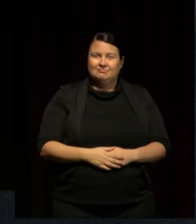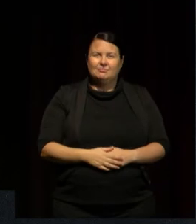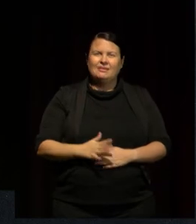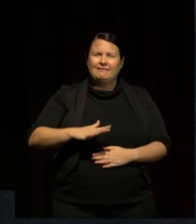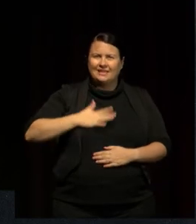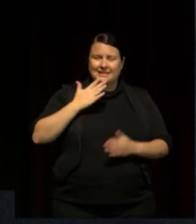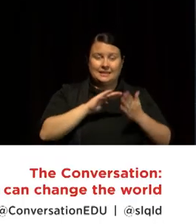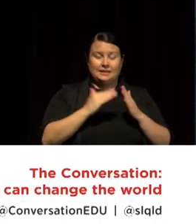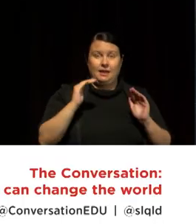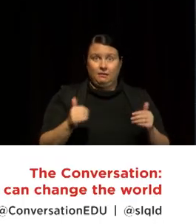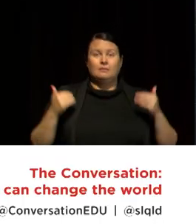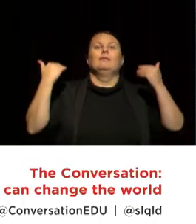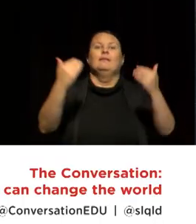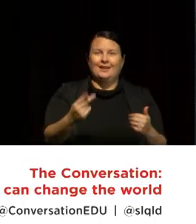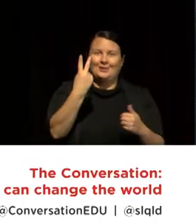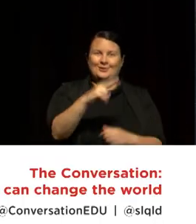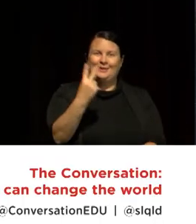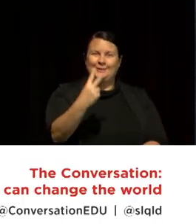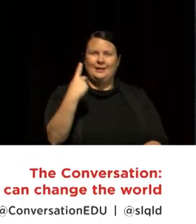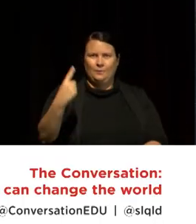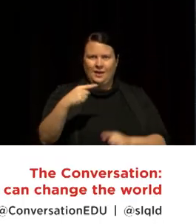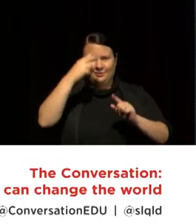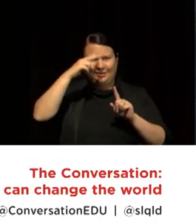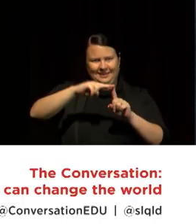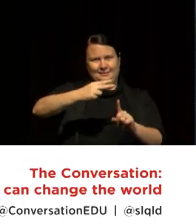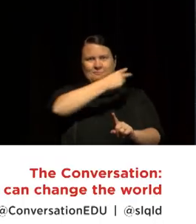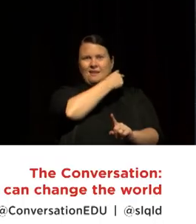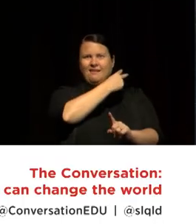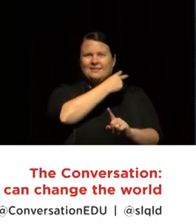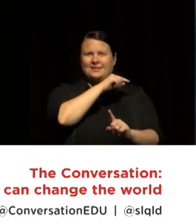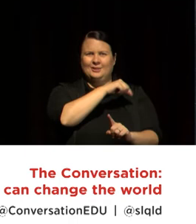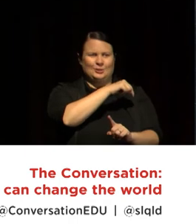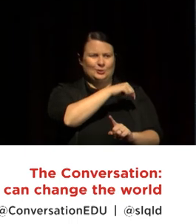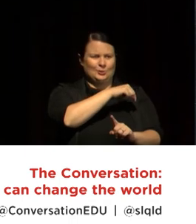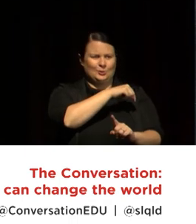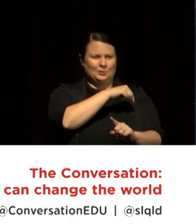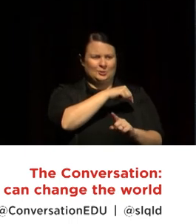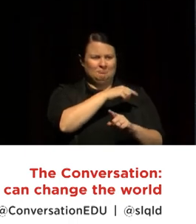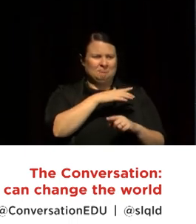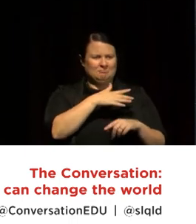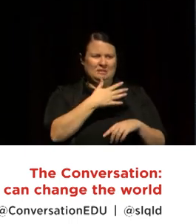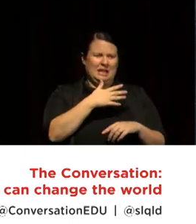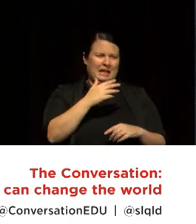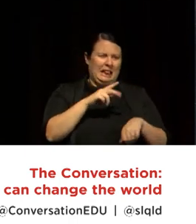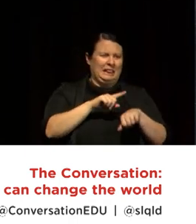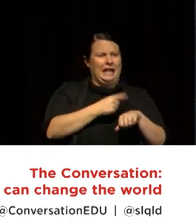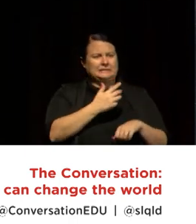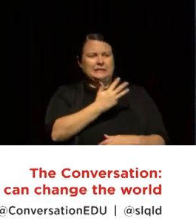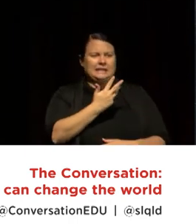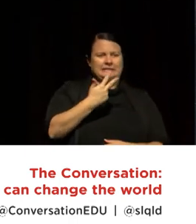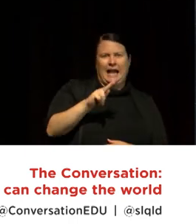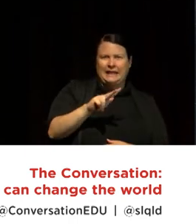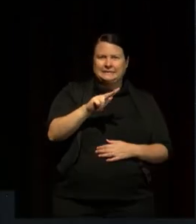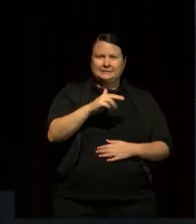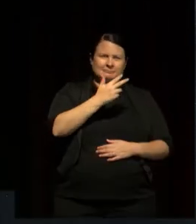in 2021 to consider in the mid-late 1980s that